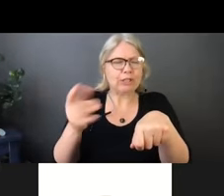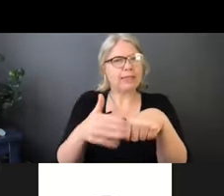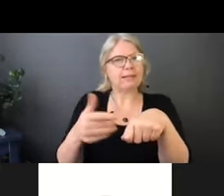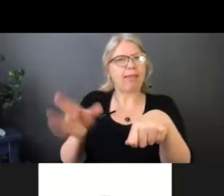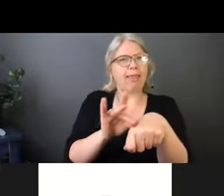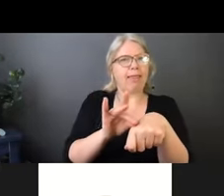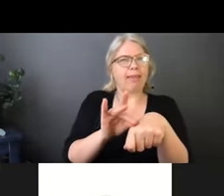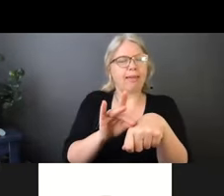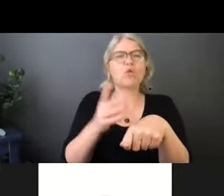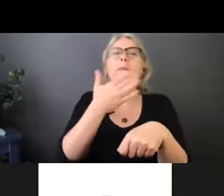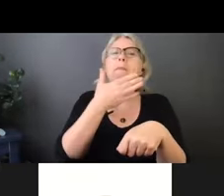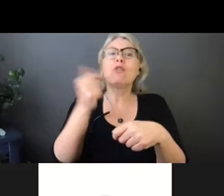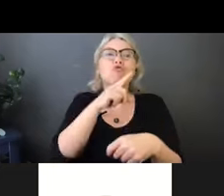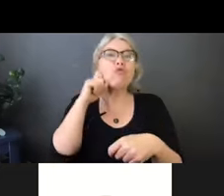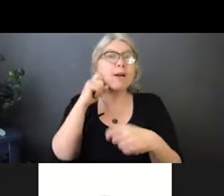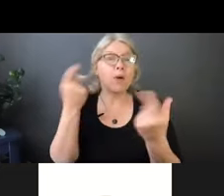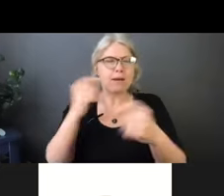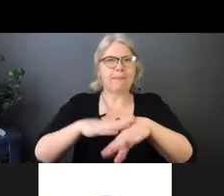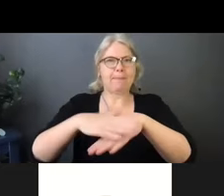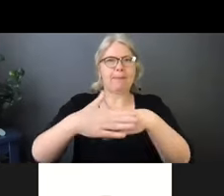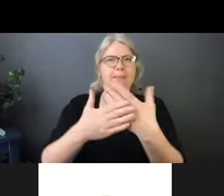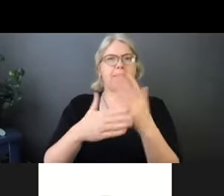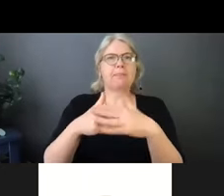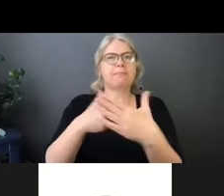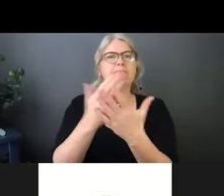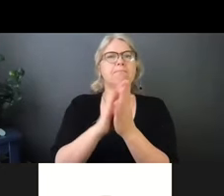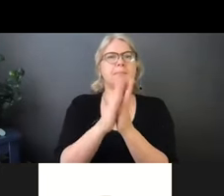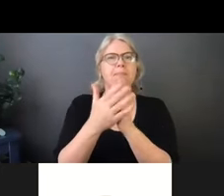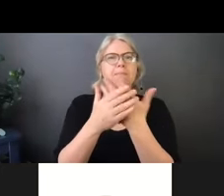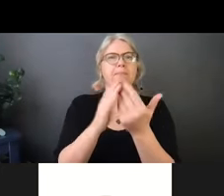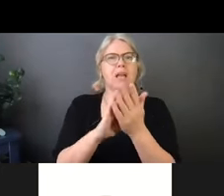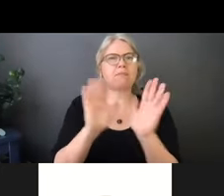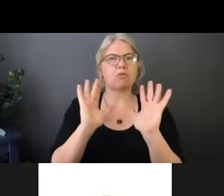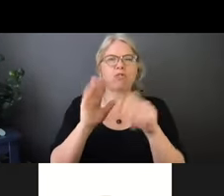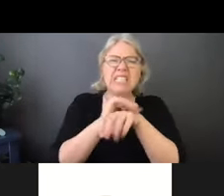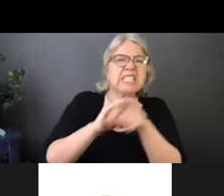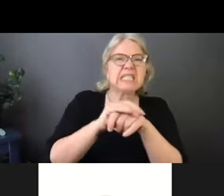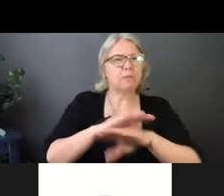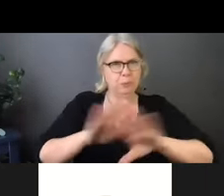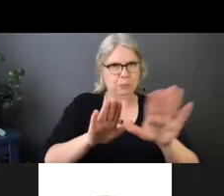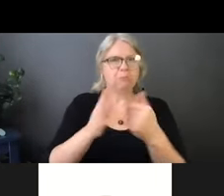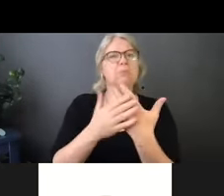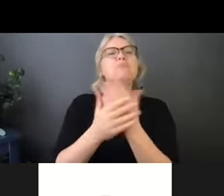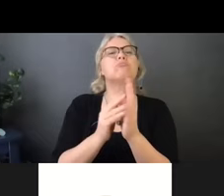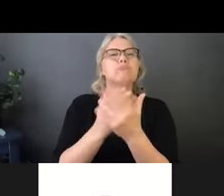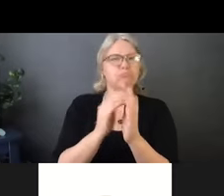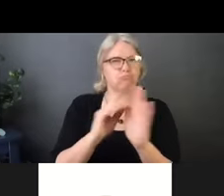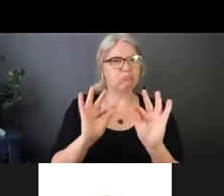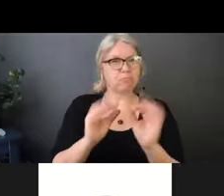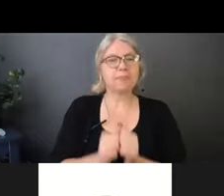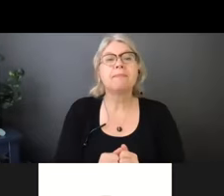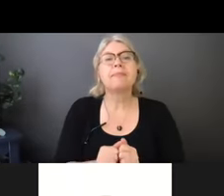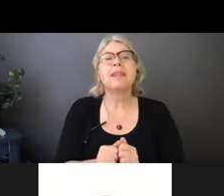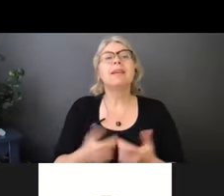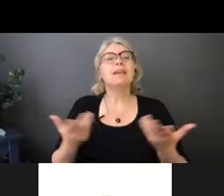skin. If a client doesn't have paper towel or soap and water access in their home, and we all have different